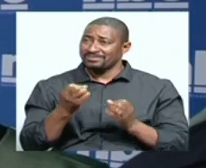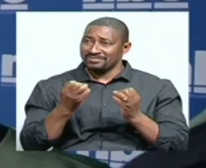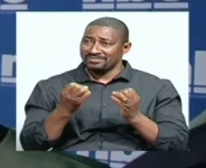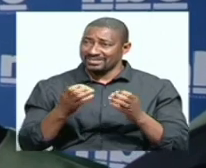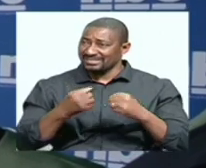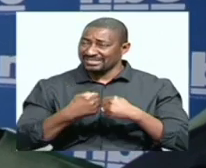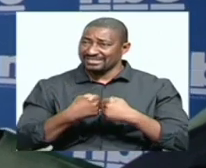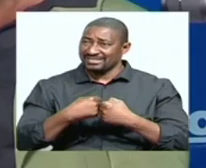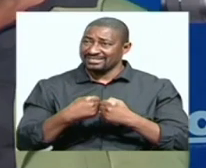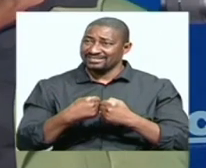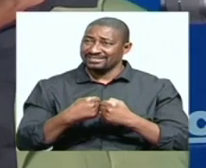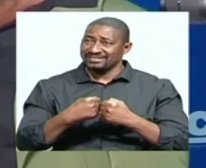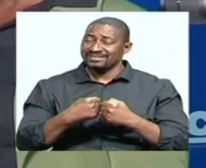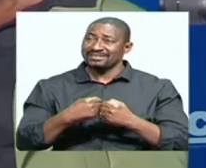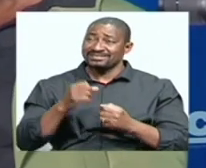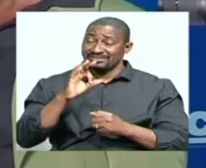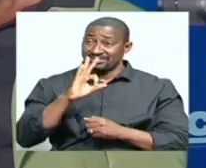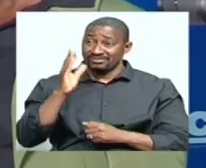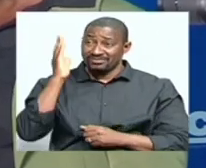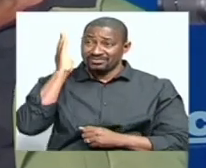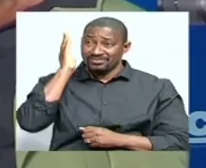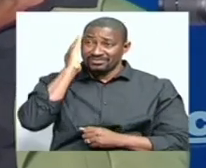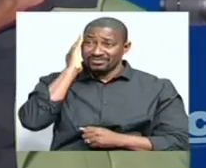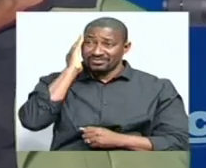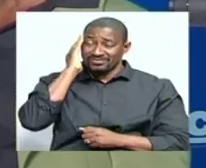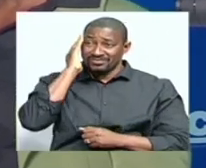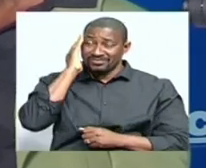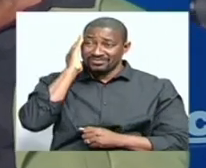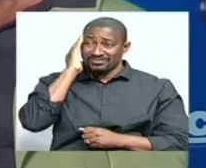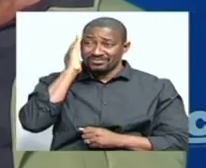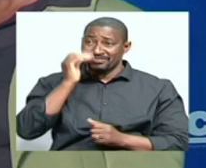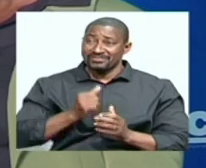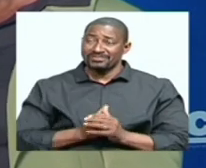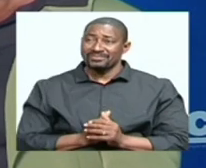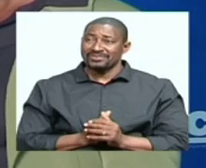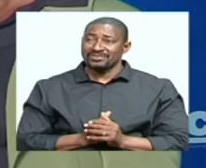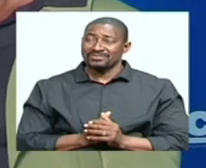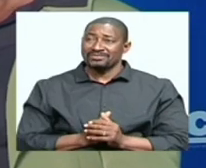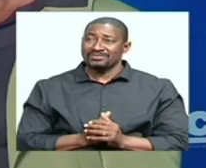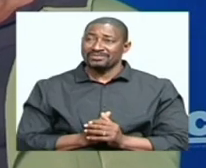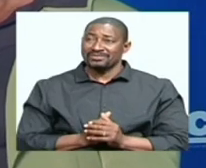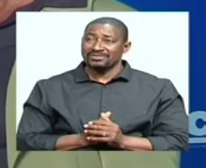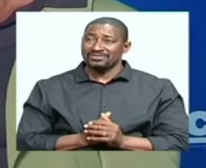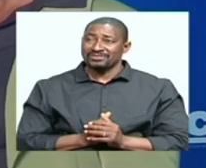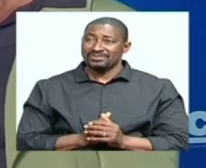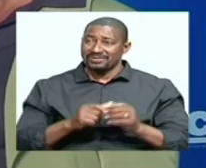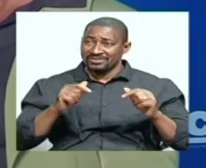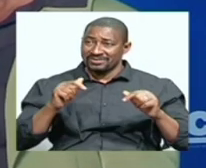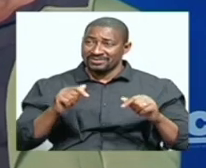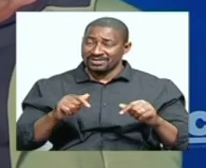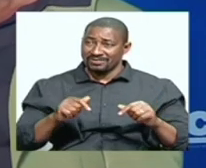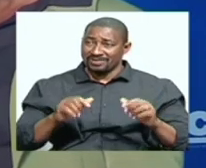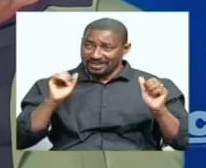that regard. If you know, and for what you would have seen, is that we are currently able to connect from